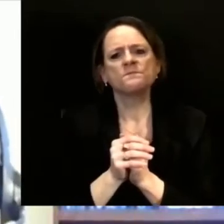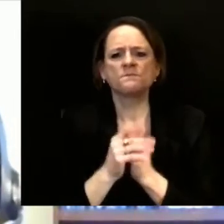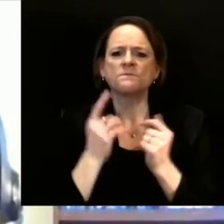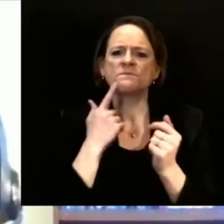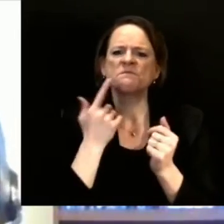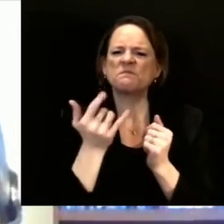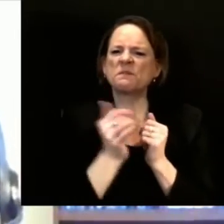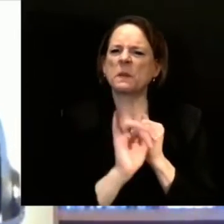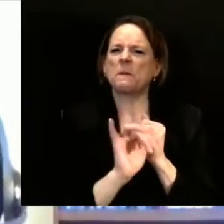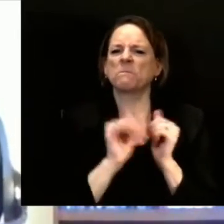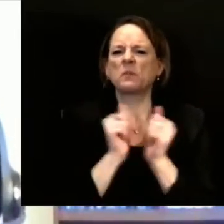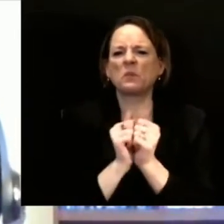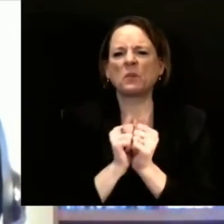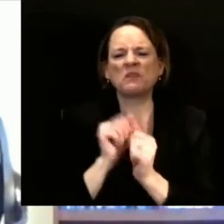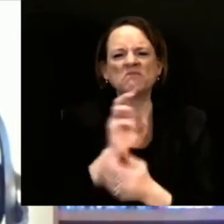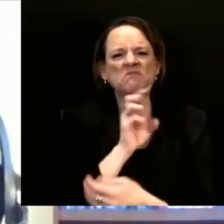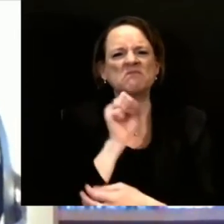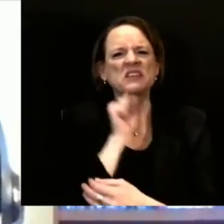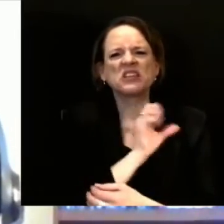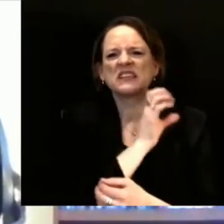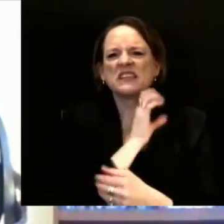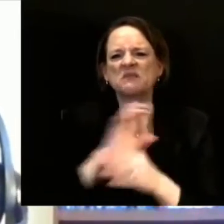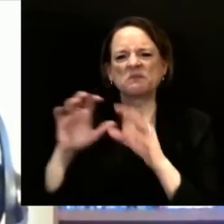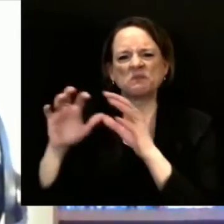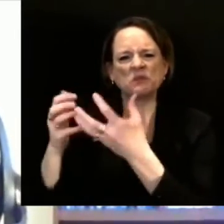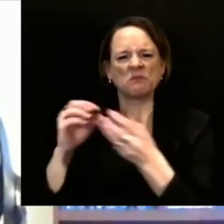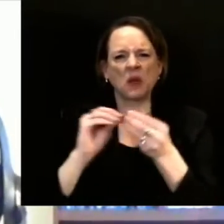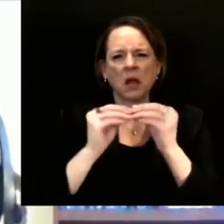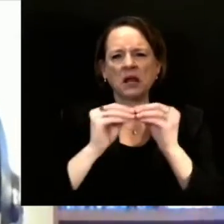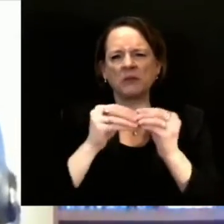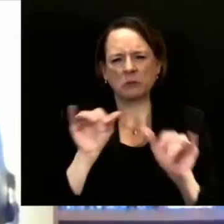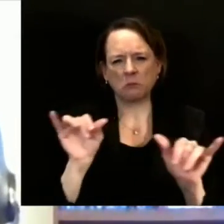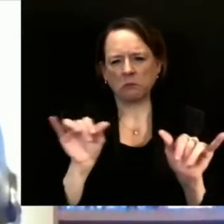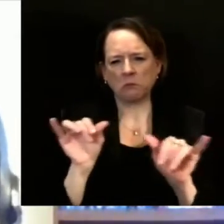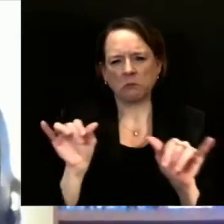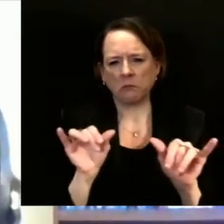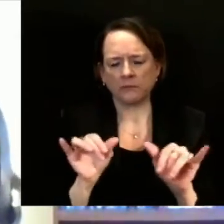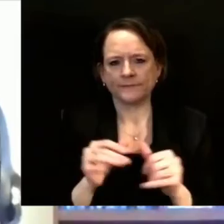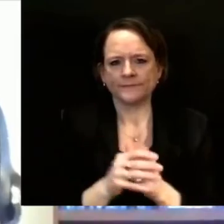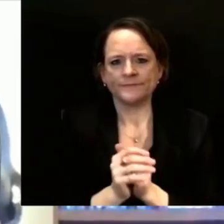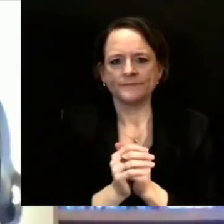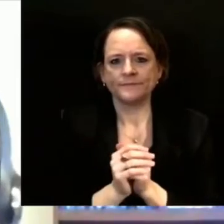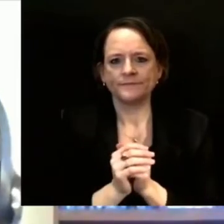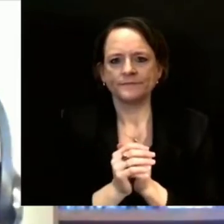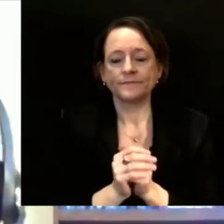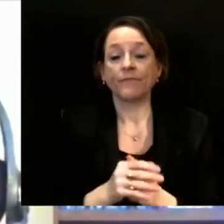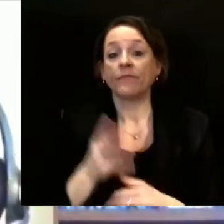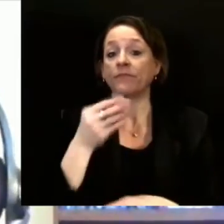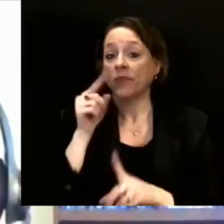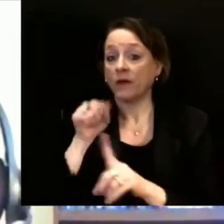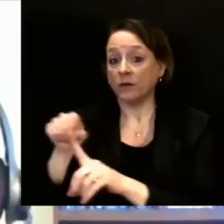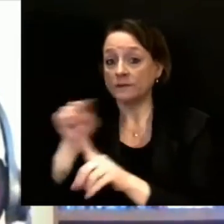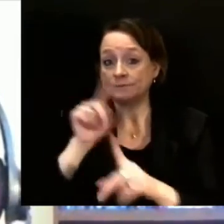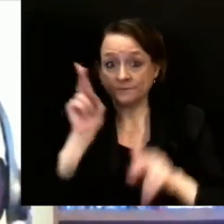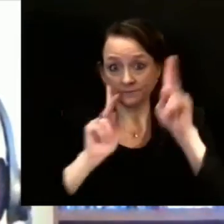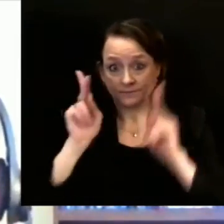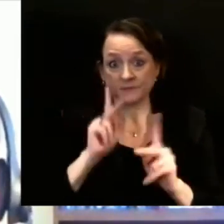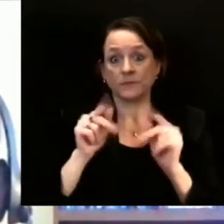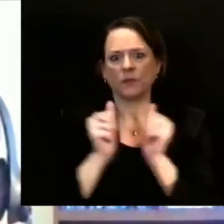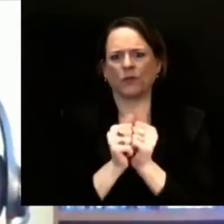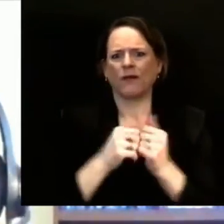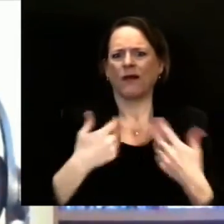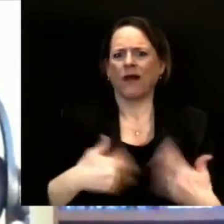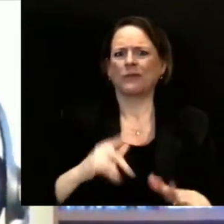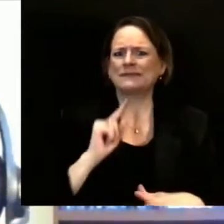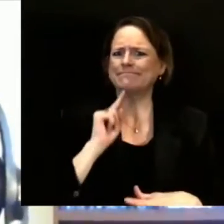population, sorry. In terms of people with other chronic conditions, well, first of all, many of them are 65